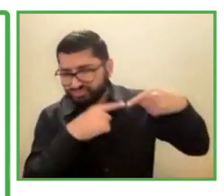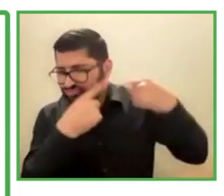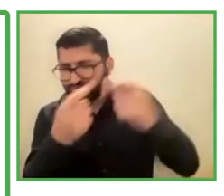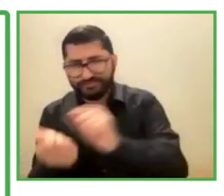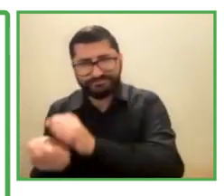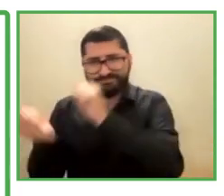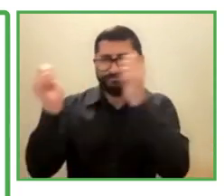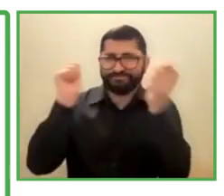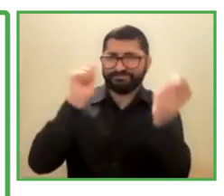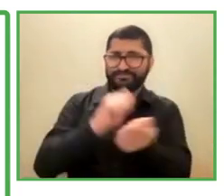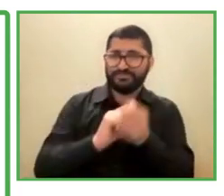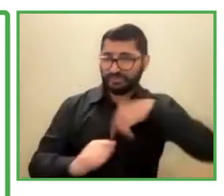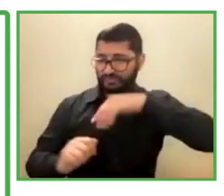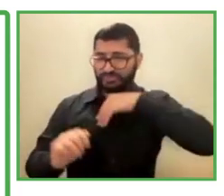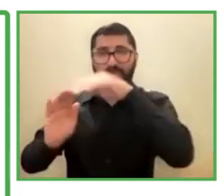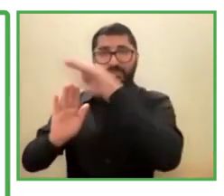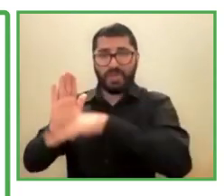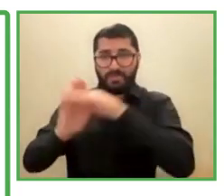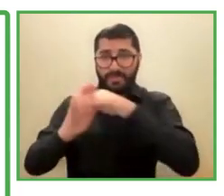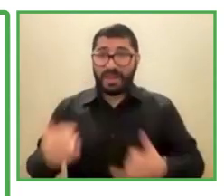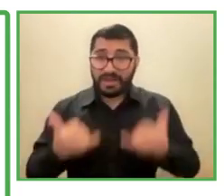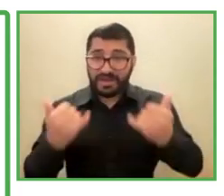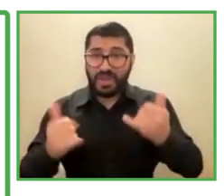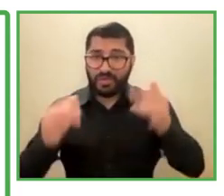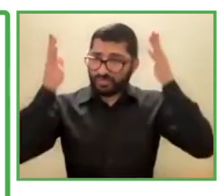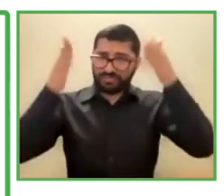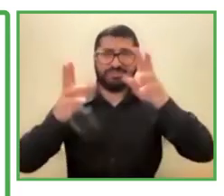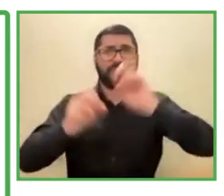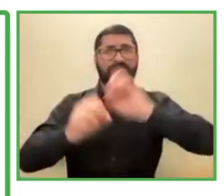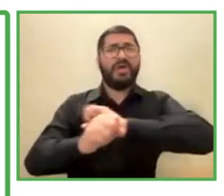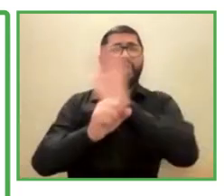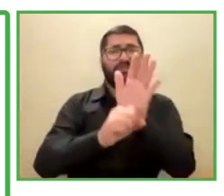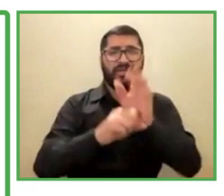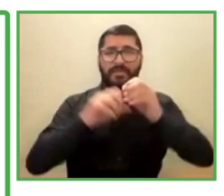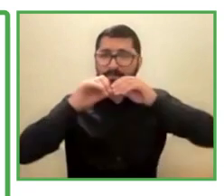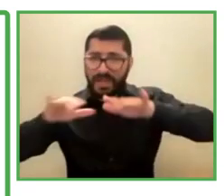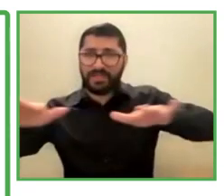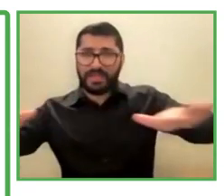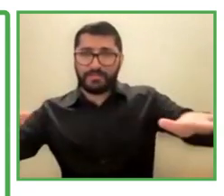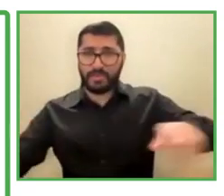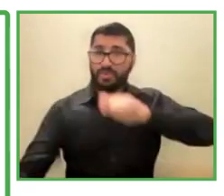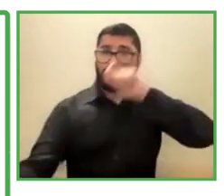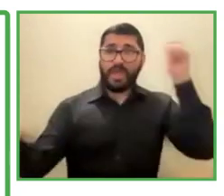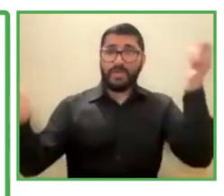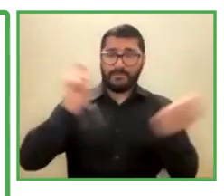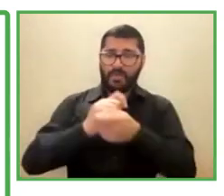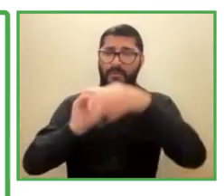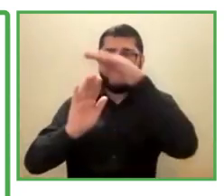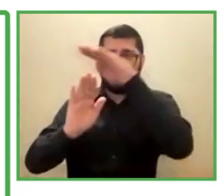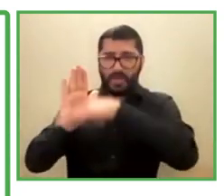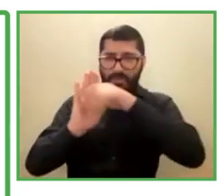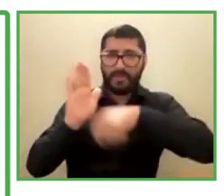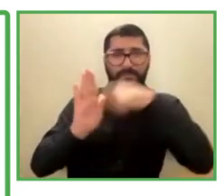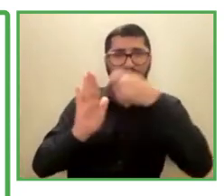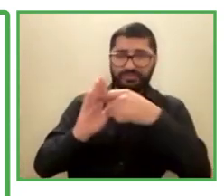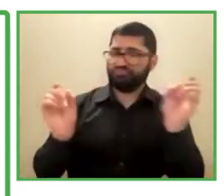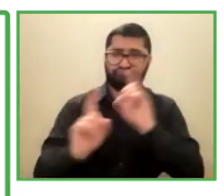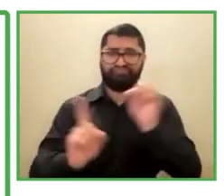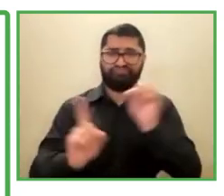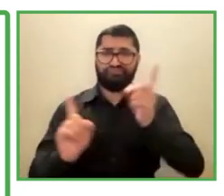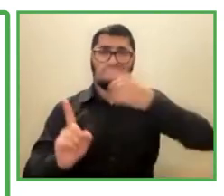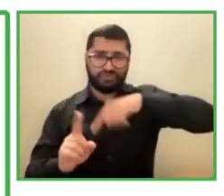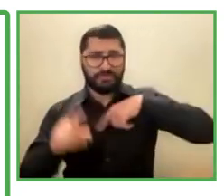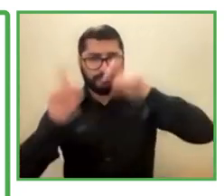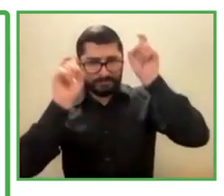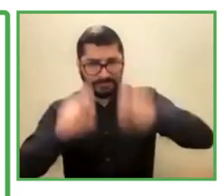understanding different realities, as would happen with the pandemic. We had to find a way to do this online. It has to be a win-win.